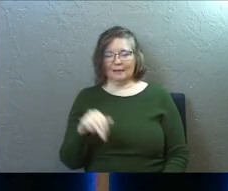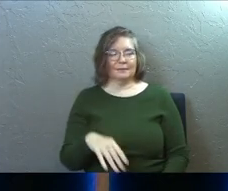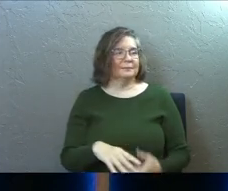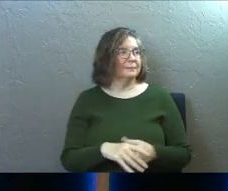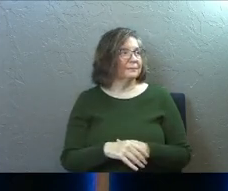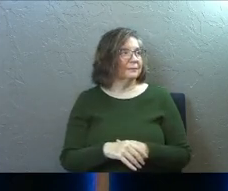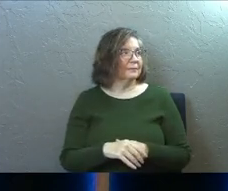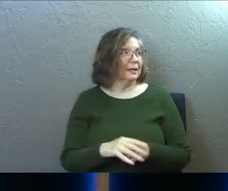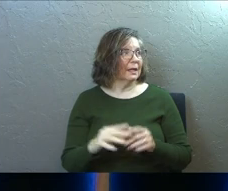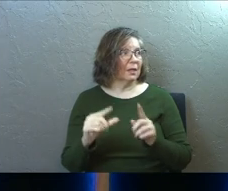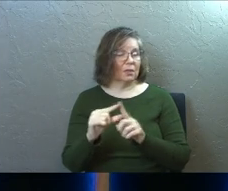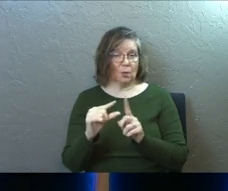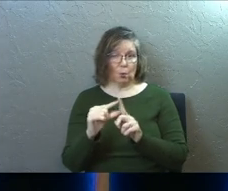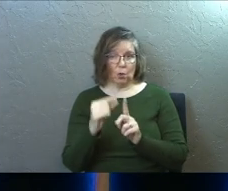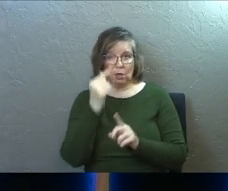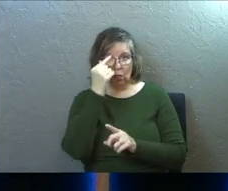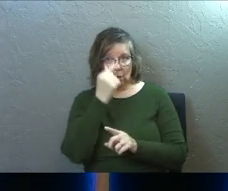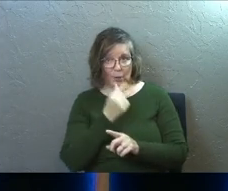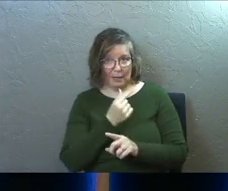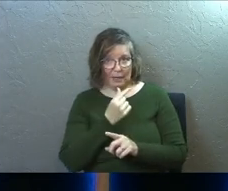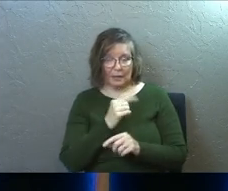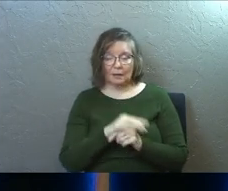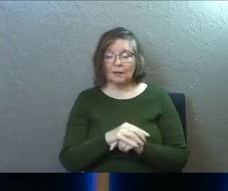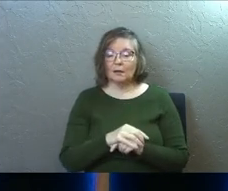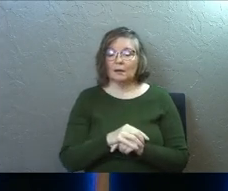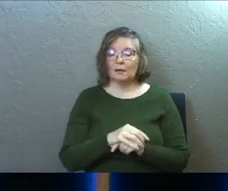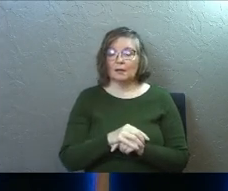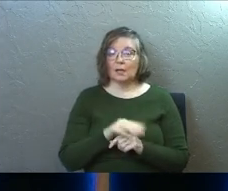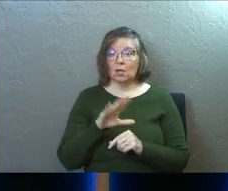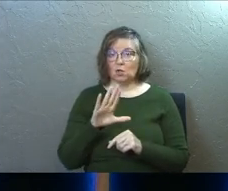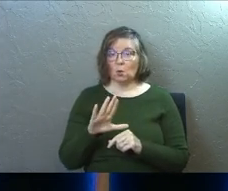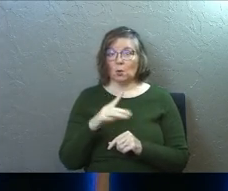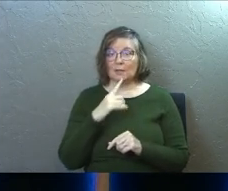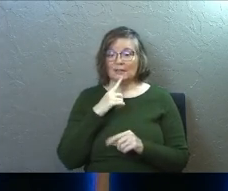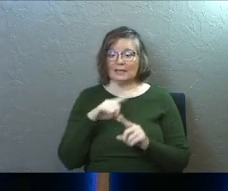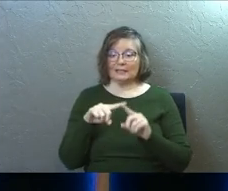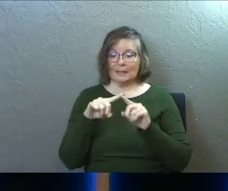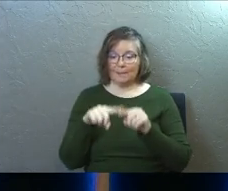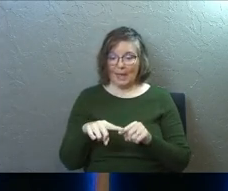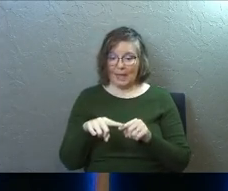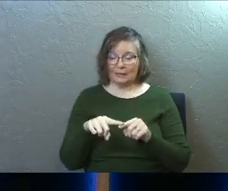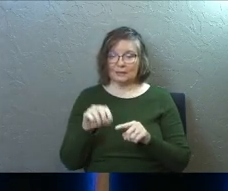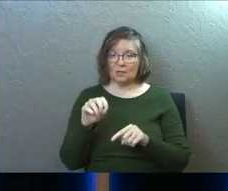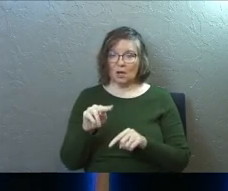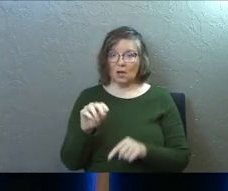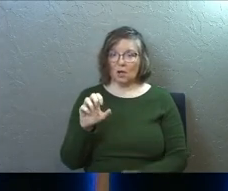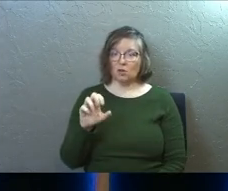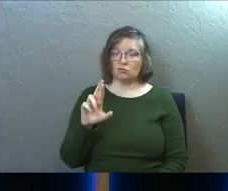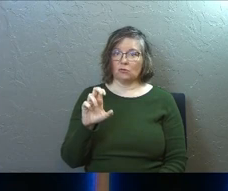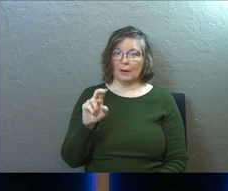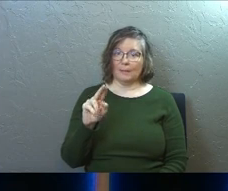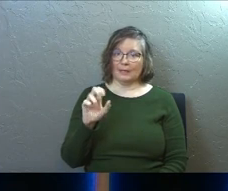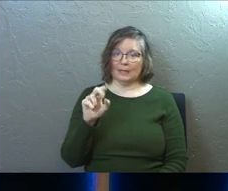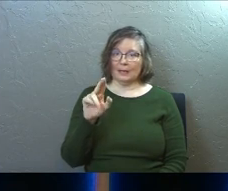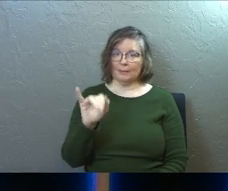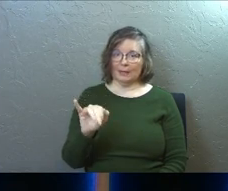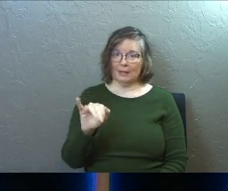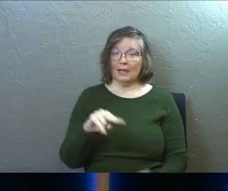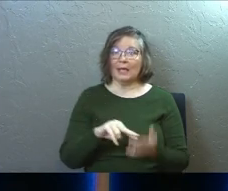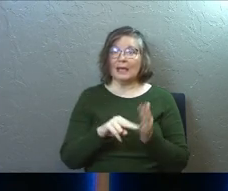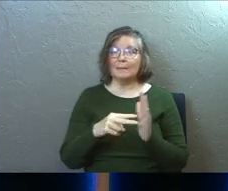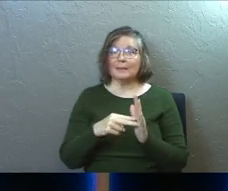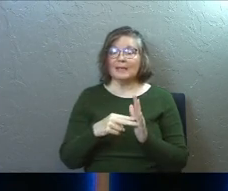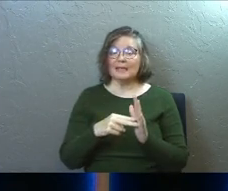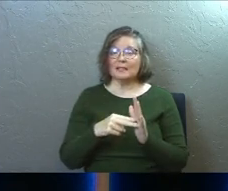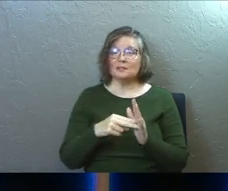Kremenimi is the word in the Greek. So that word there in yours, it says depends on, Kremenimi, it means to